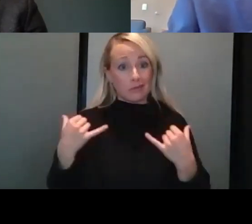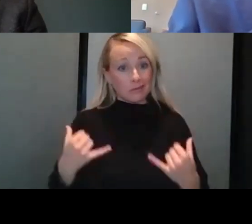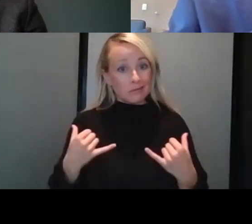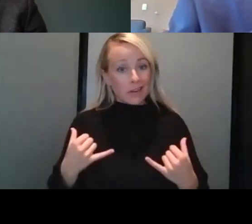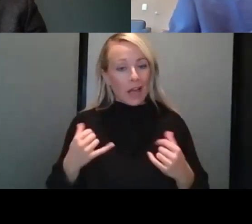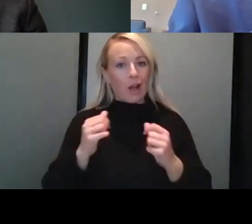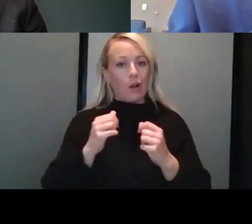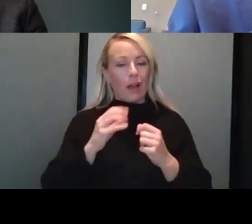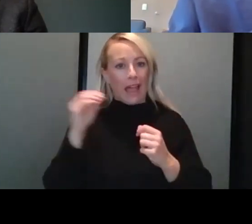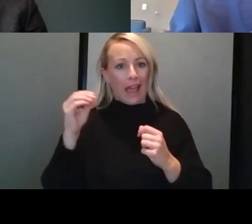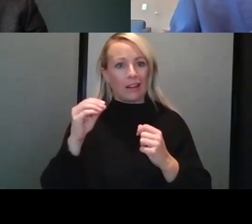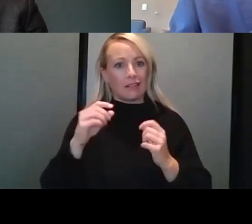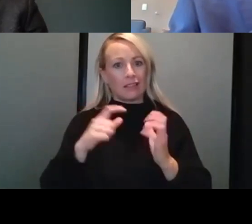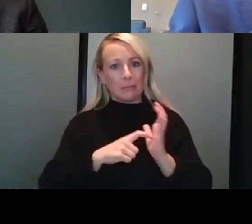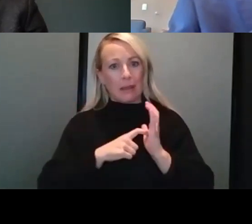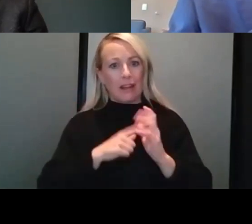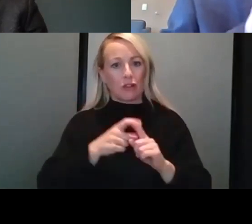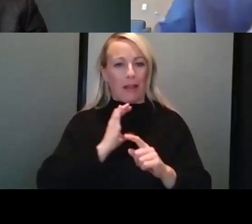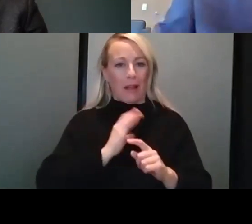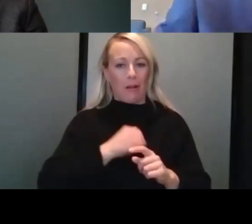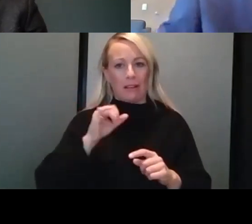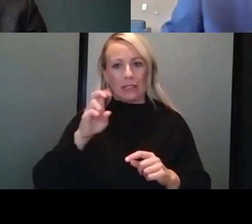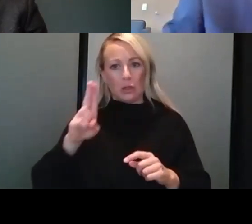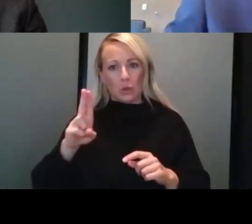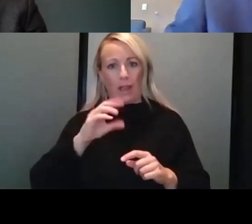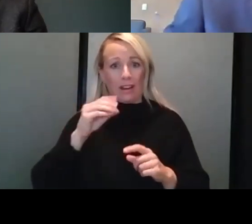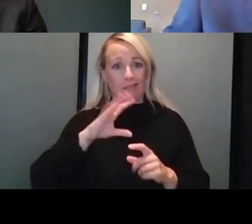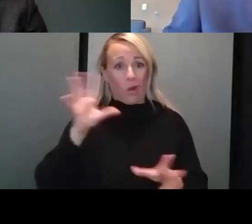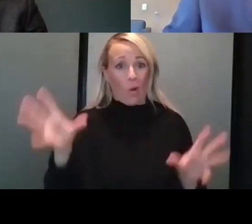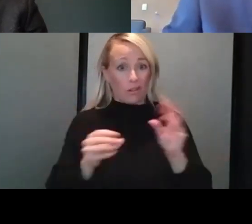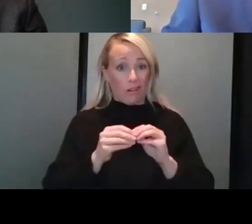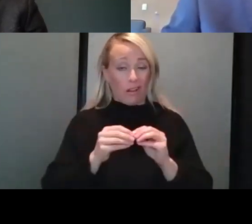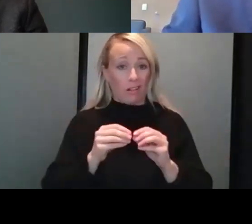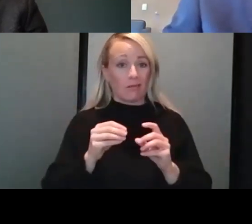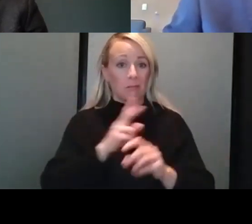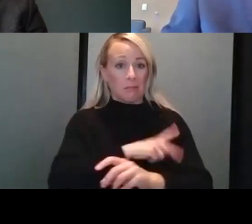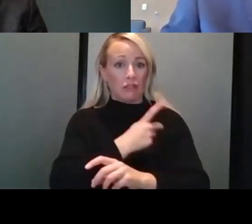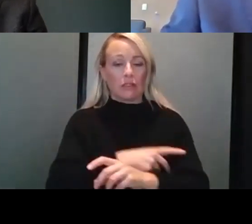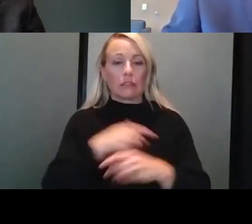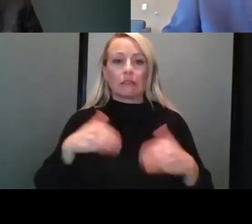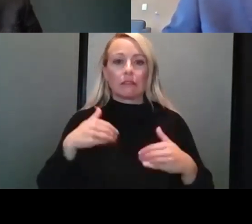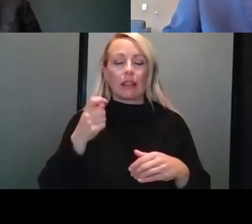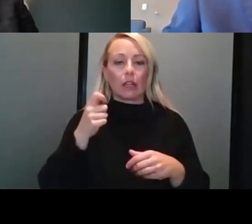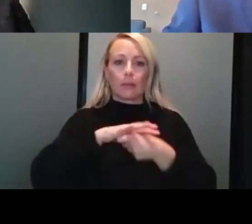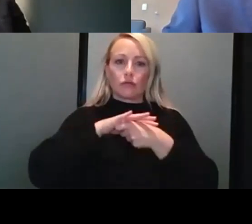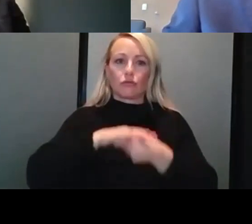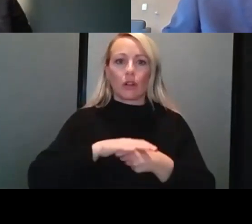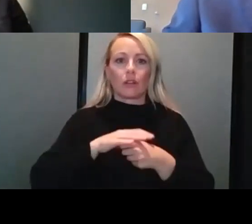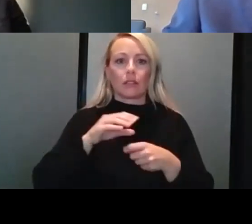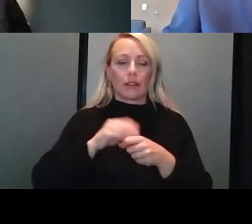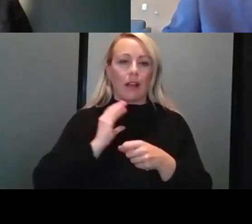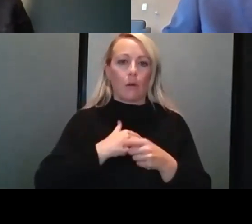intensive care unit and our overall volumes, we're experiencing a very similar strain that impacts healthcare across our community.